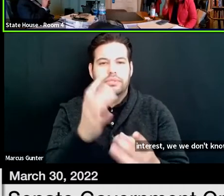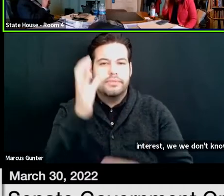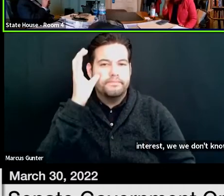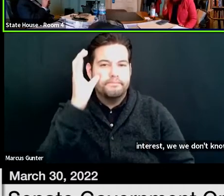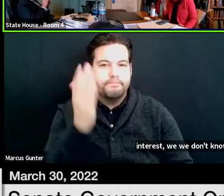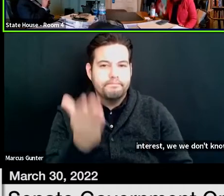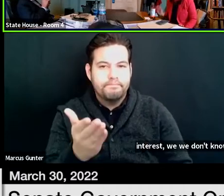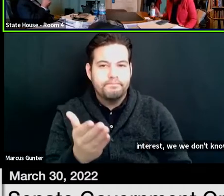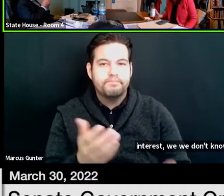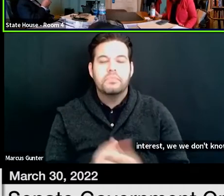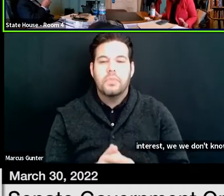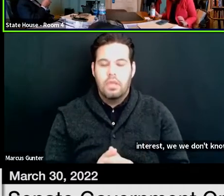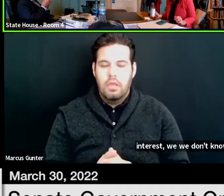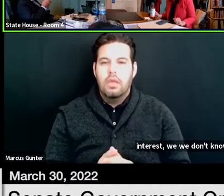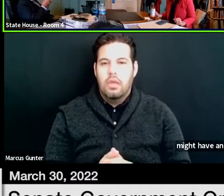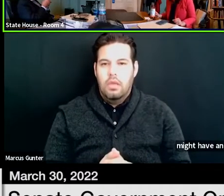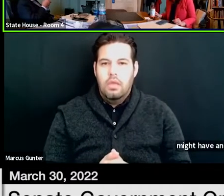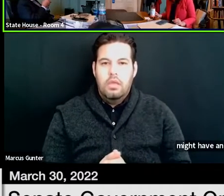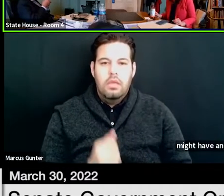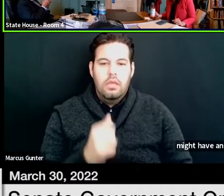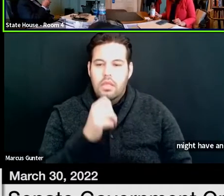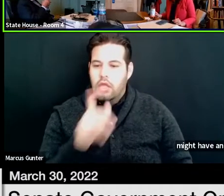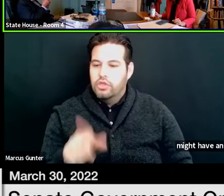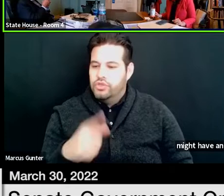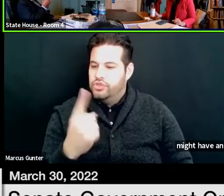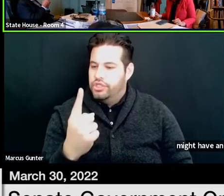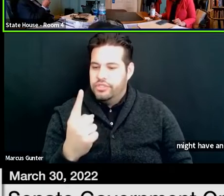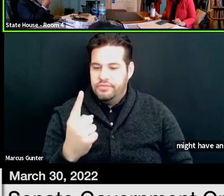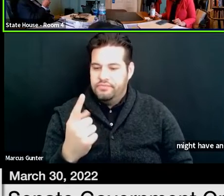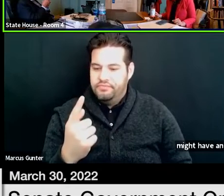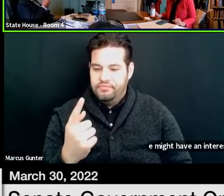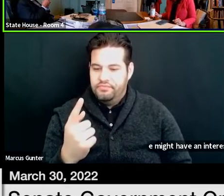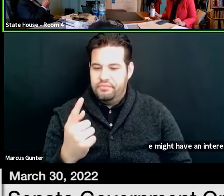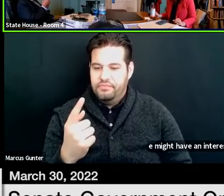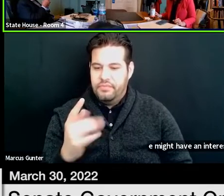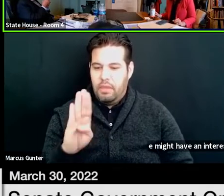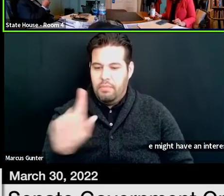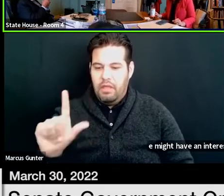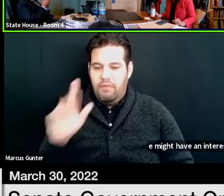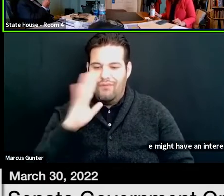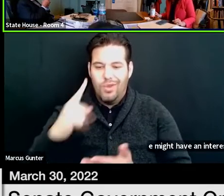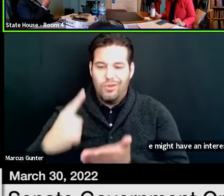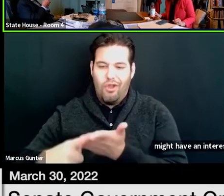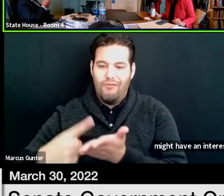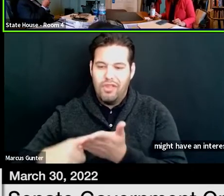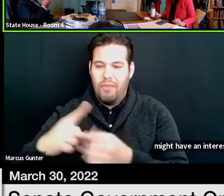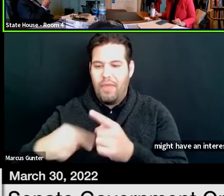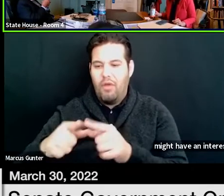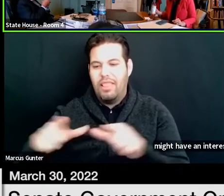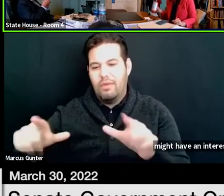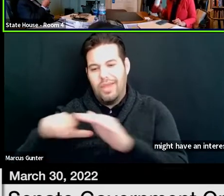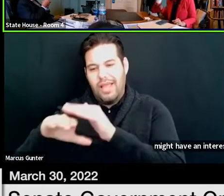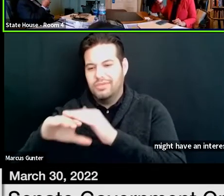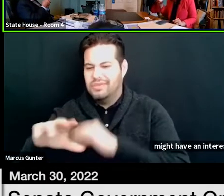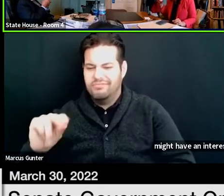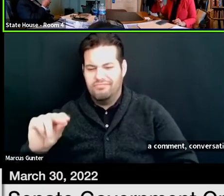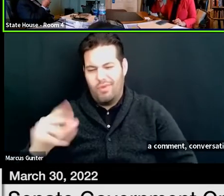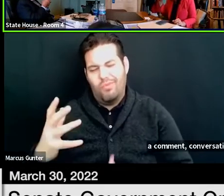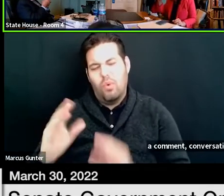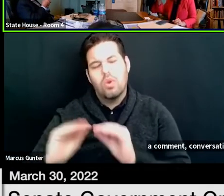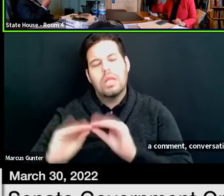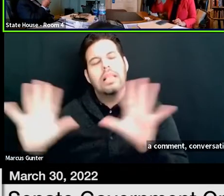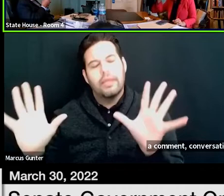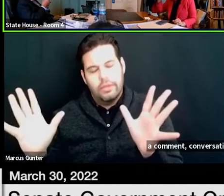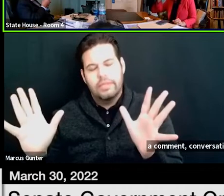It isn't just a bill for a comment, a conversation about language access. mean, that's clearly